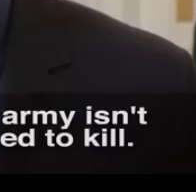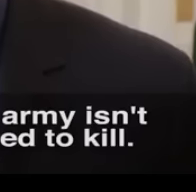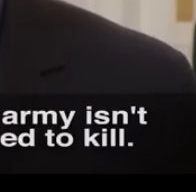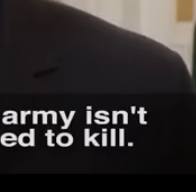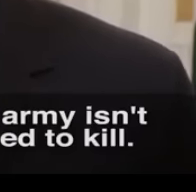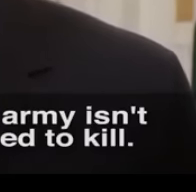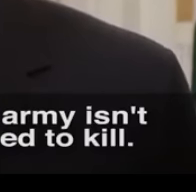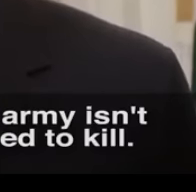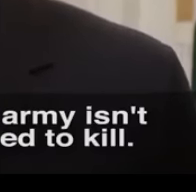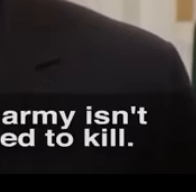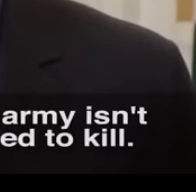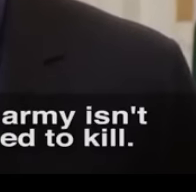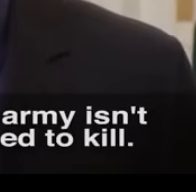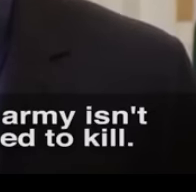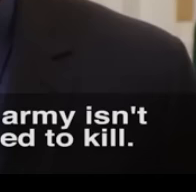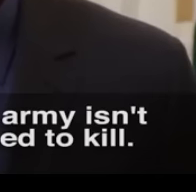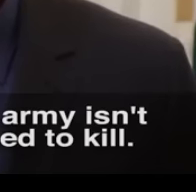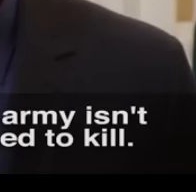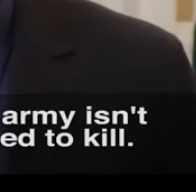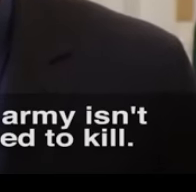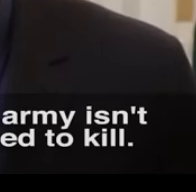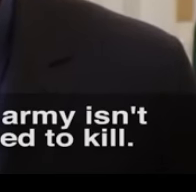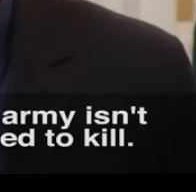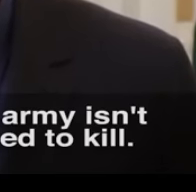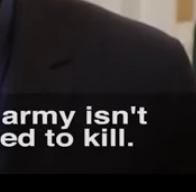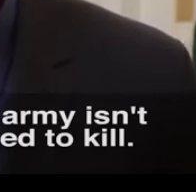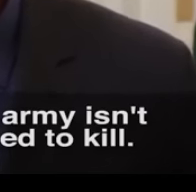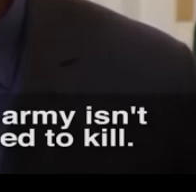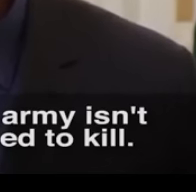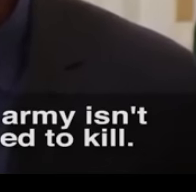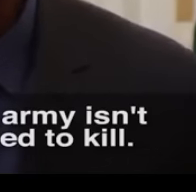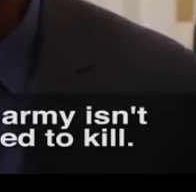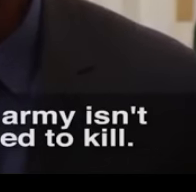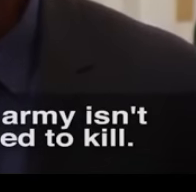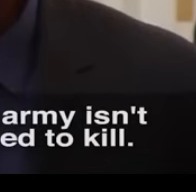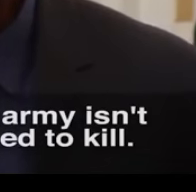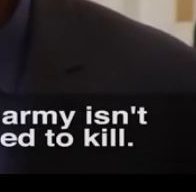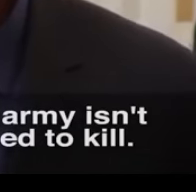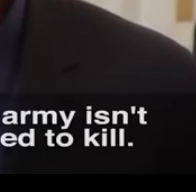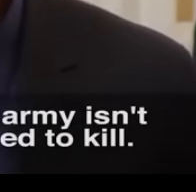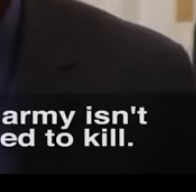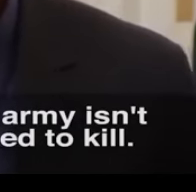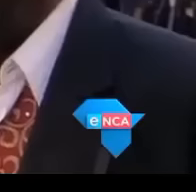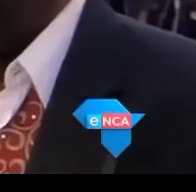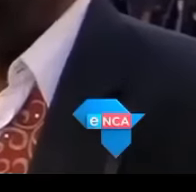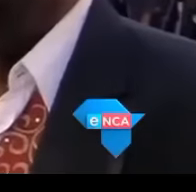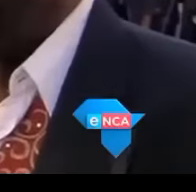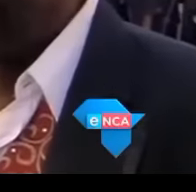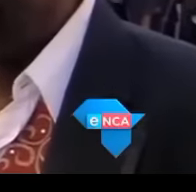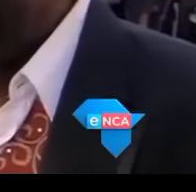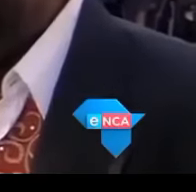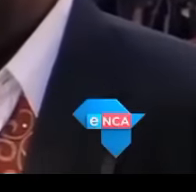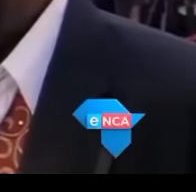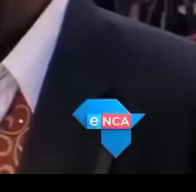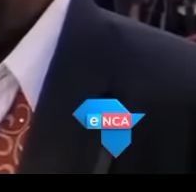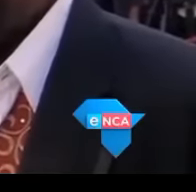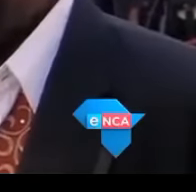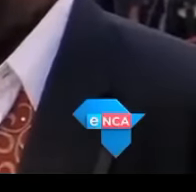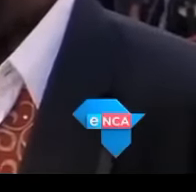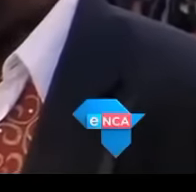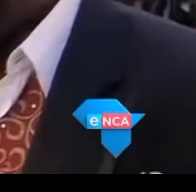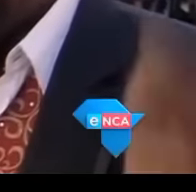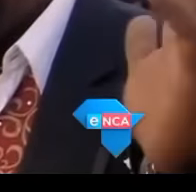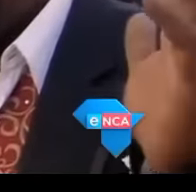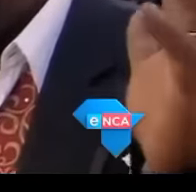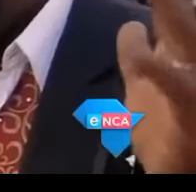It's a very dangerous ploy. The army is not trained to do policing. It's trained to kill. It's wonderful to celebrate